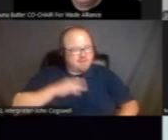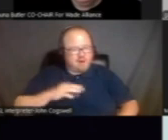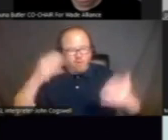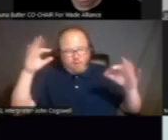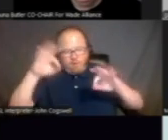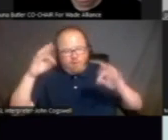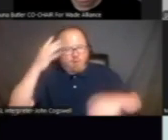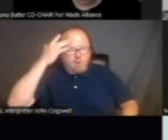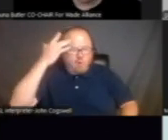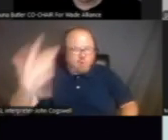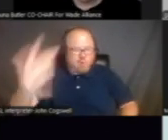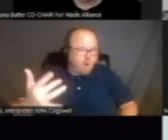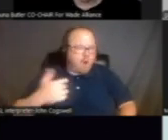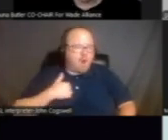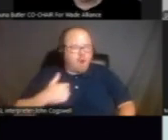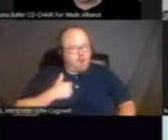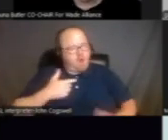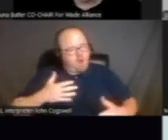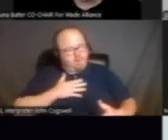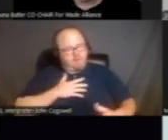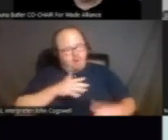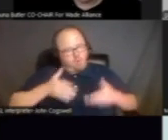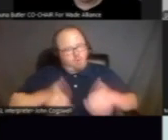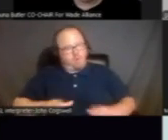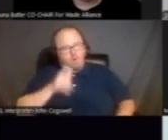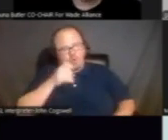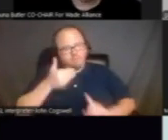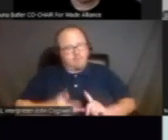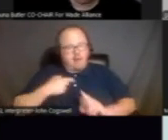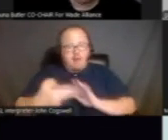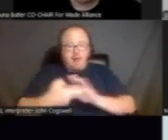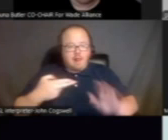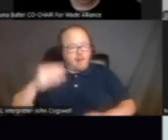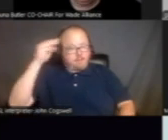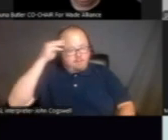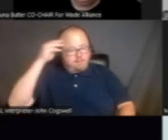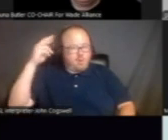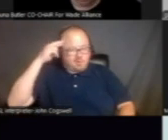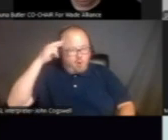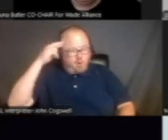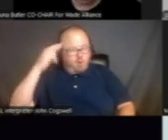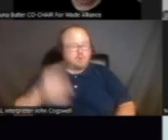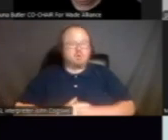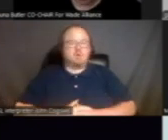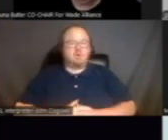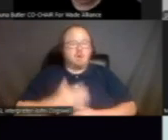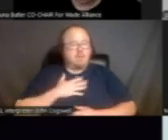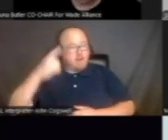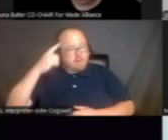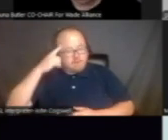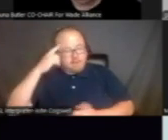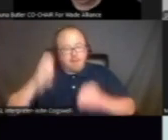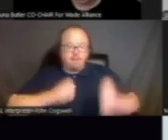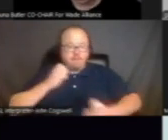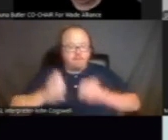why I was the way I was. In fact, I was labeled mentally retarded. And my mental and emotional